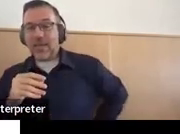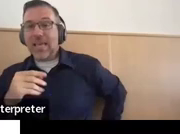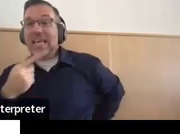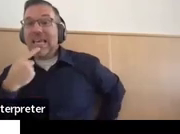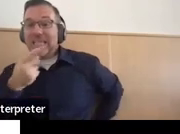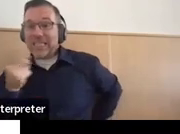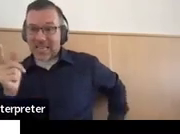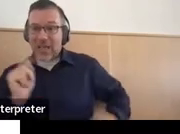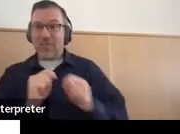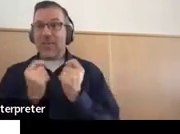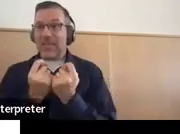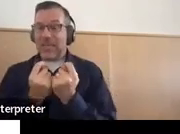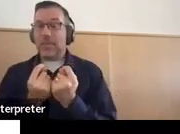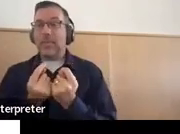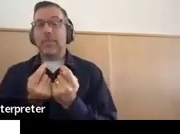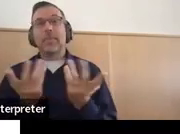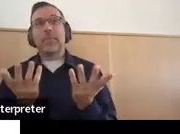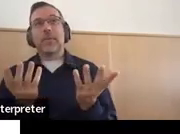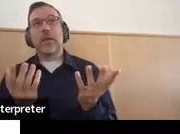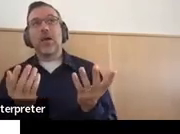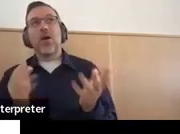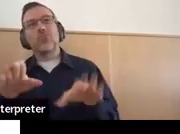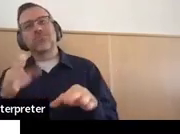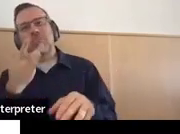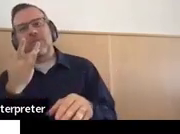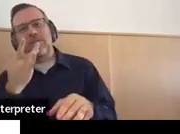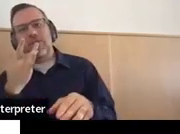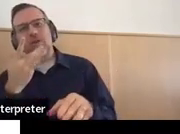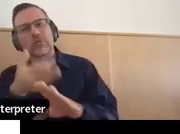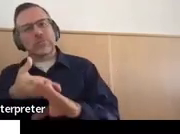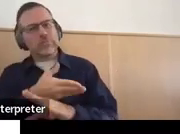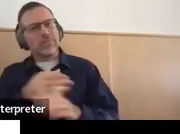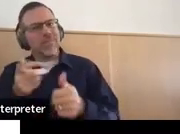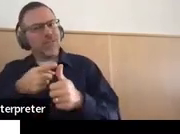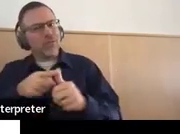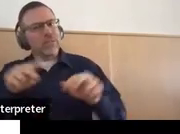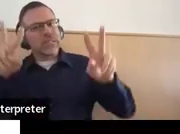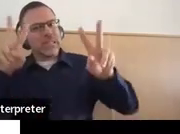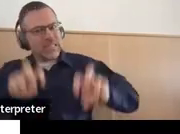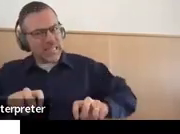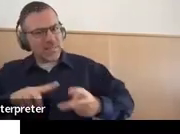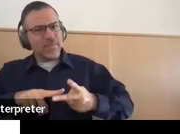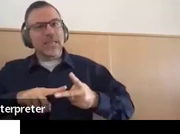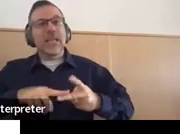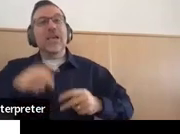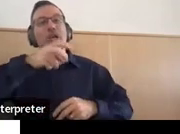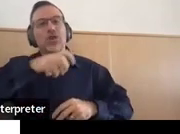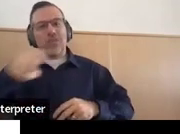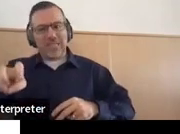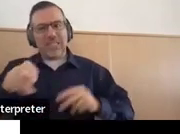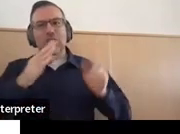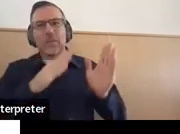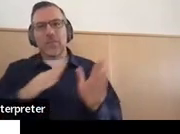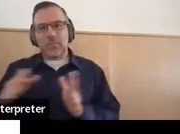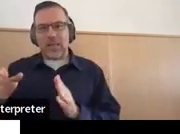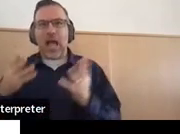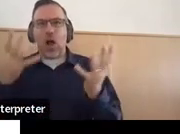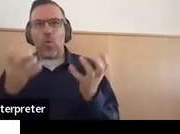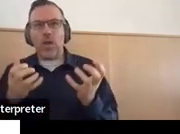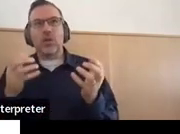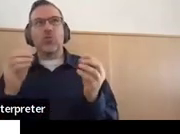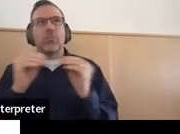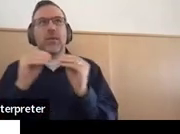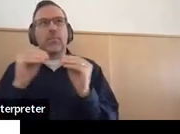you want to do, you know, assessments and make that transition planning meaningful because